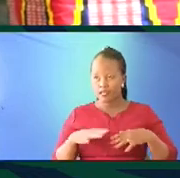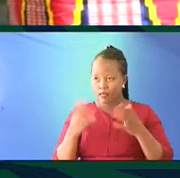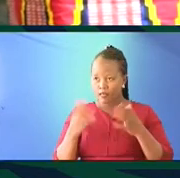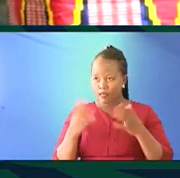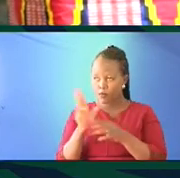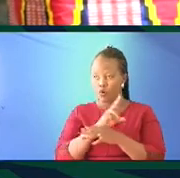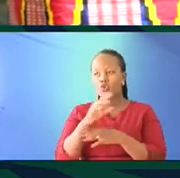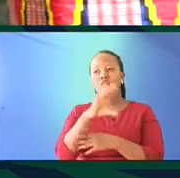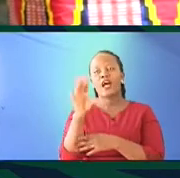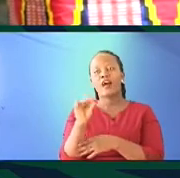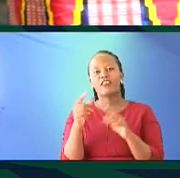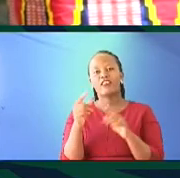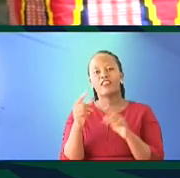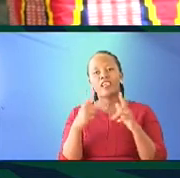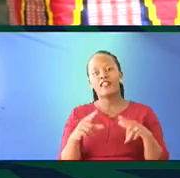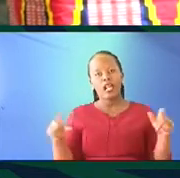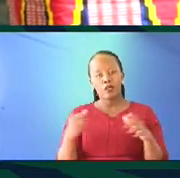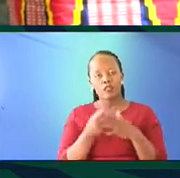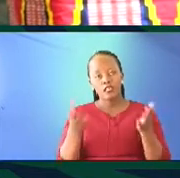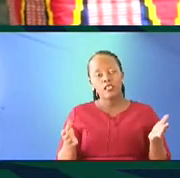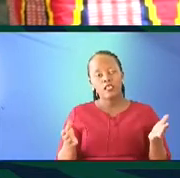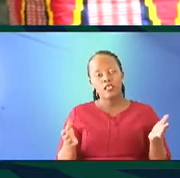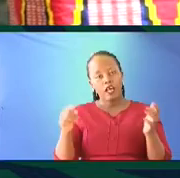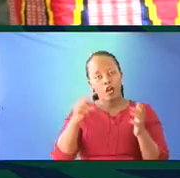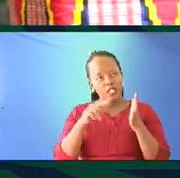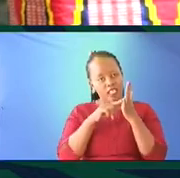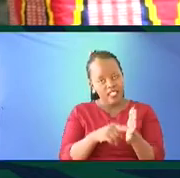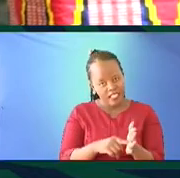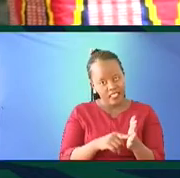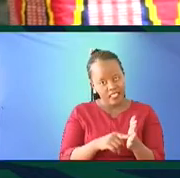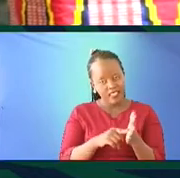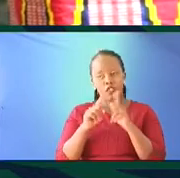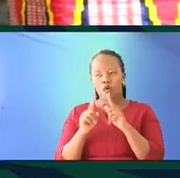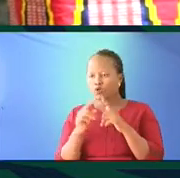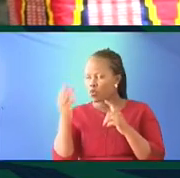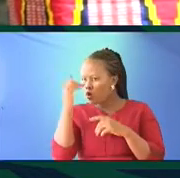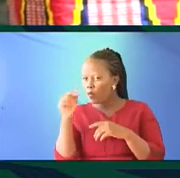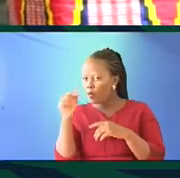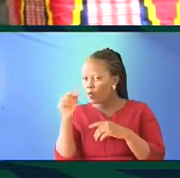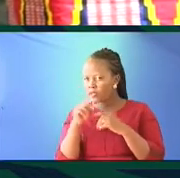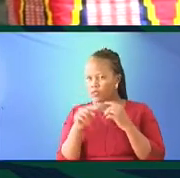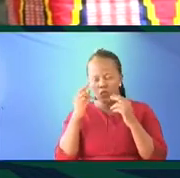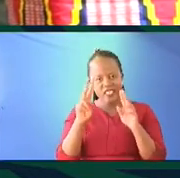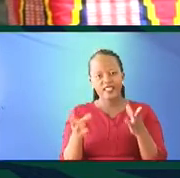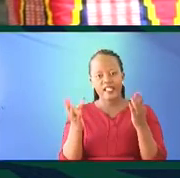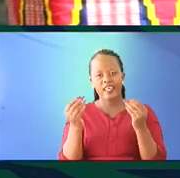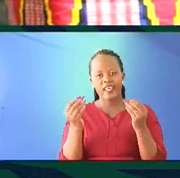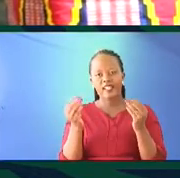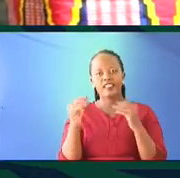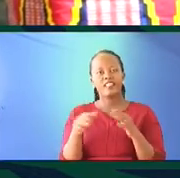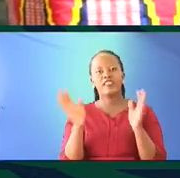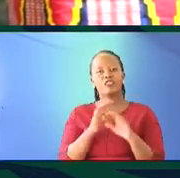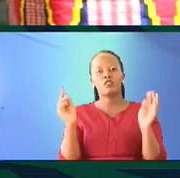use African language. So, why should we insist that, you know, why can we not see the easiest thing to